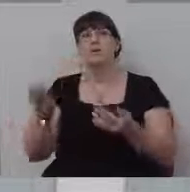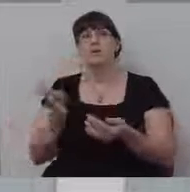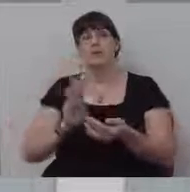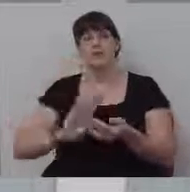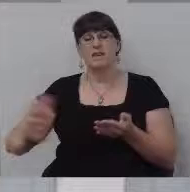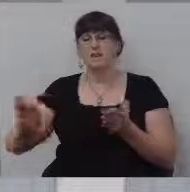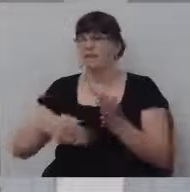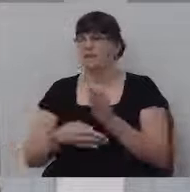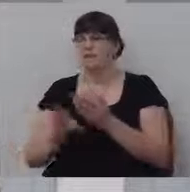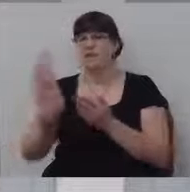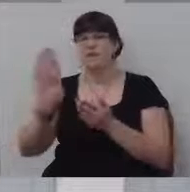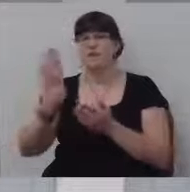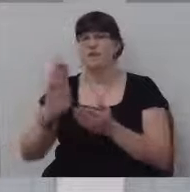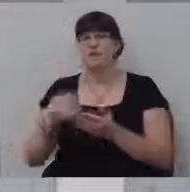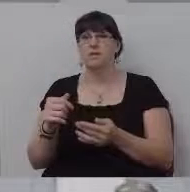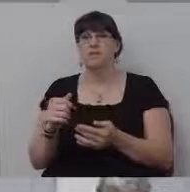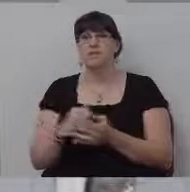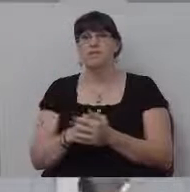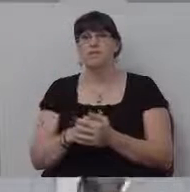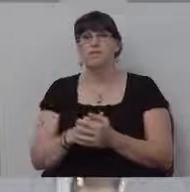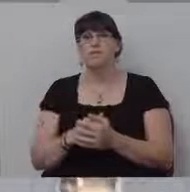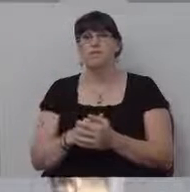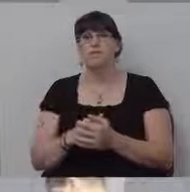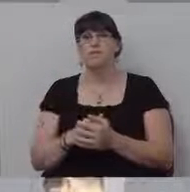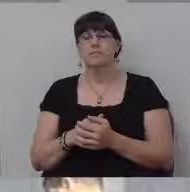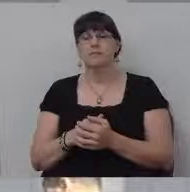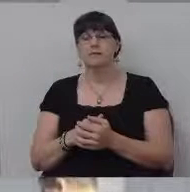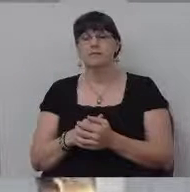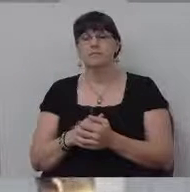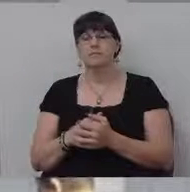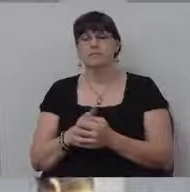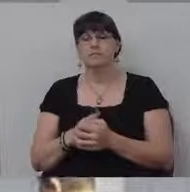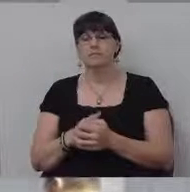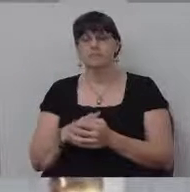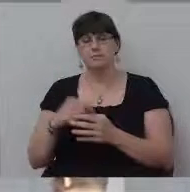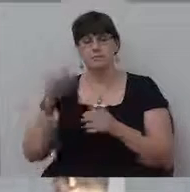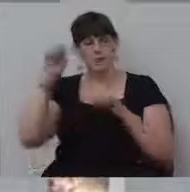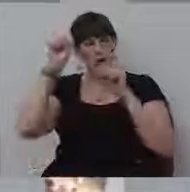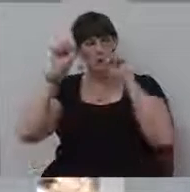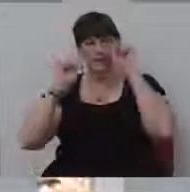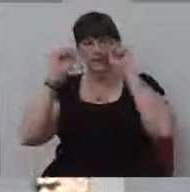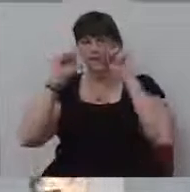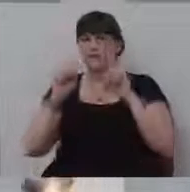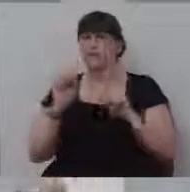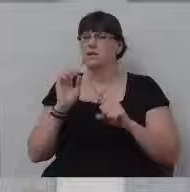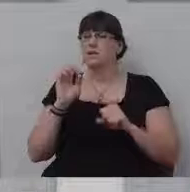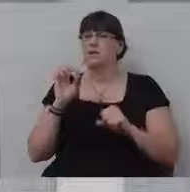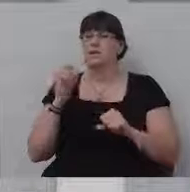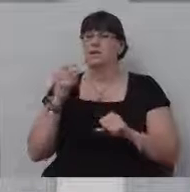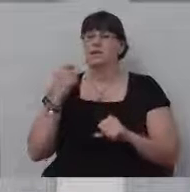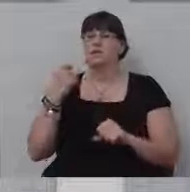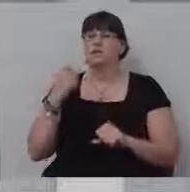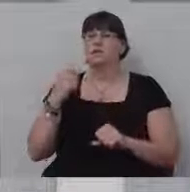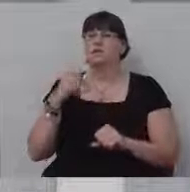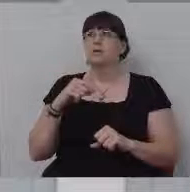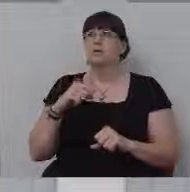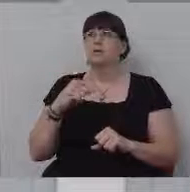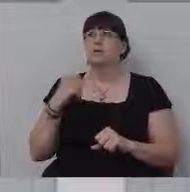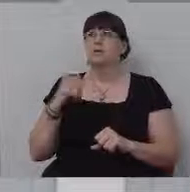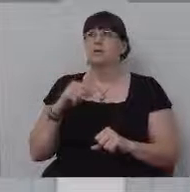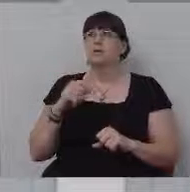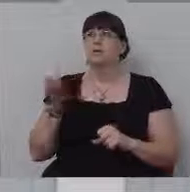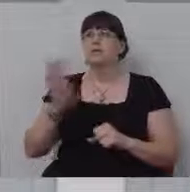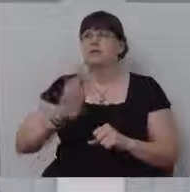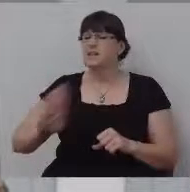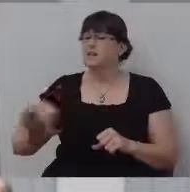away. I, I, I don't think it'd be even, um, I, I doubt it'd even be reasonable to pray that they never have questions or never